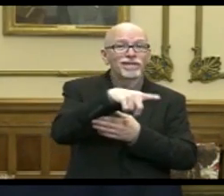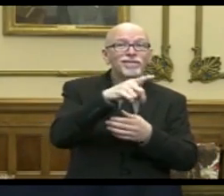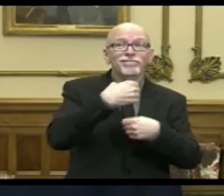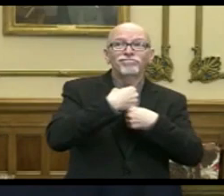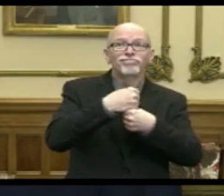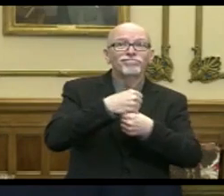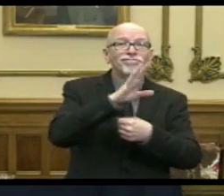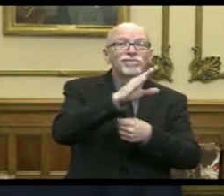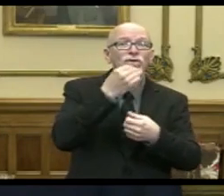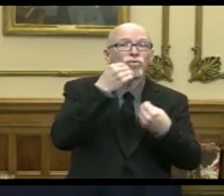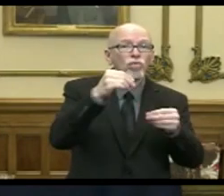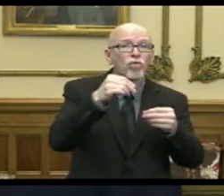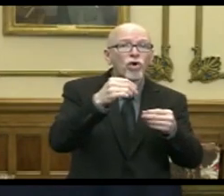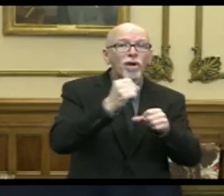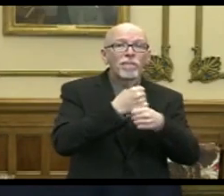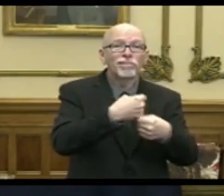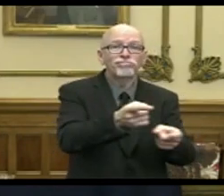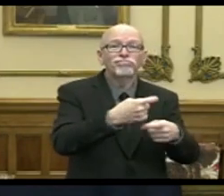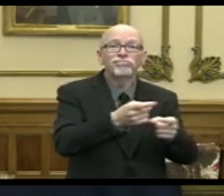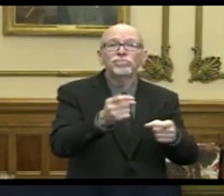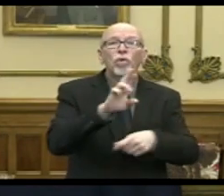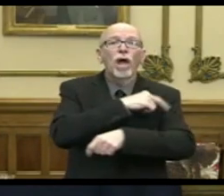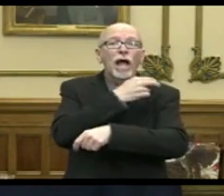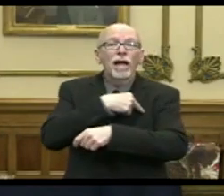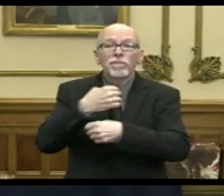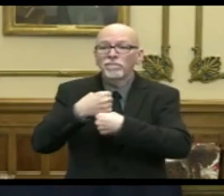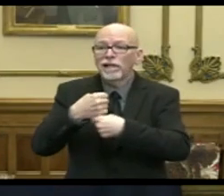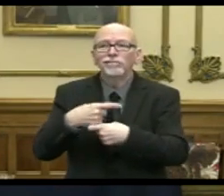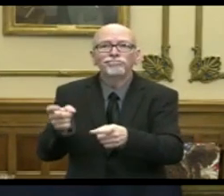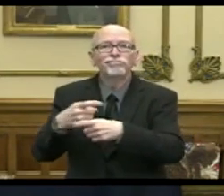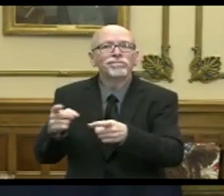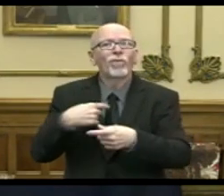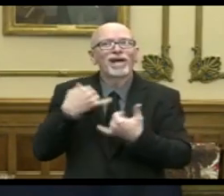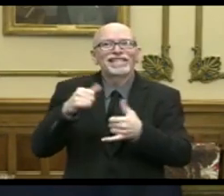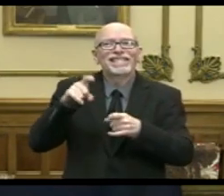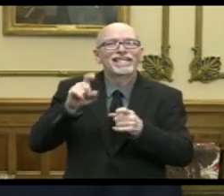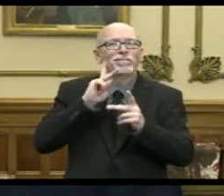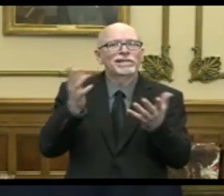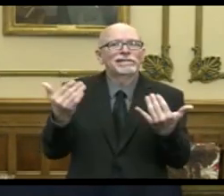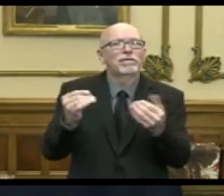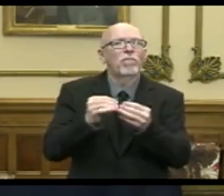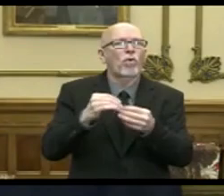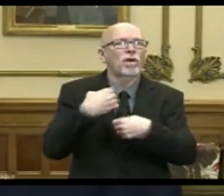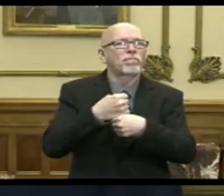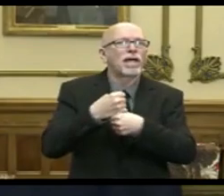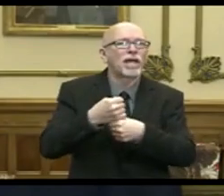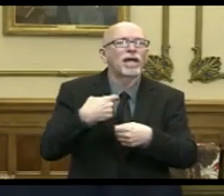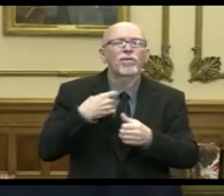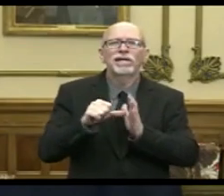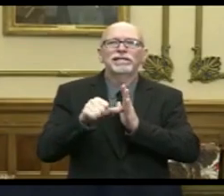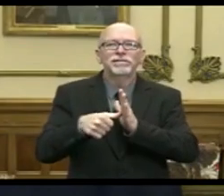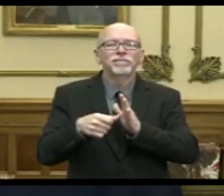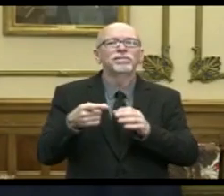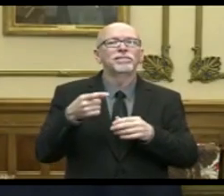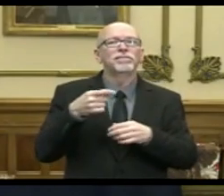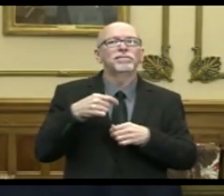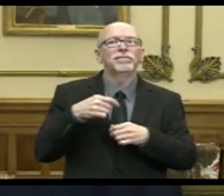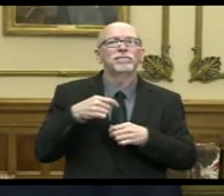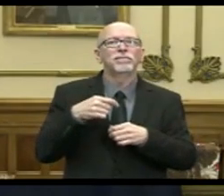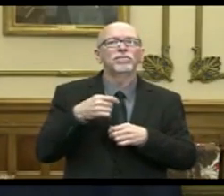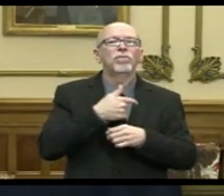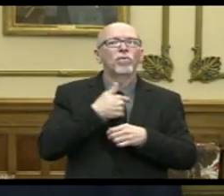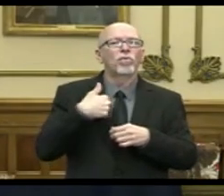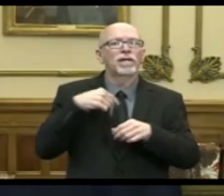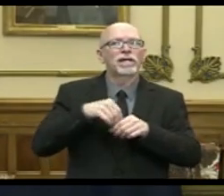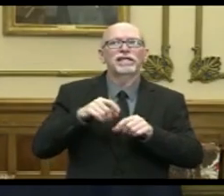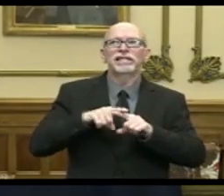local grocery store or their hospital. We still need you to do that. We're just – I just underscore this to say that we're